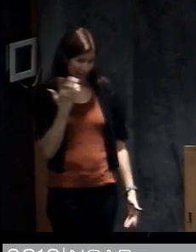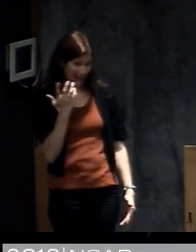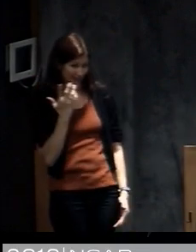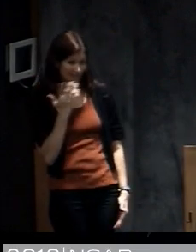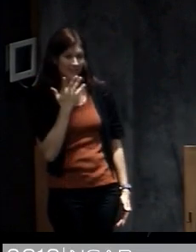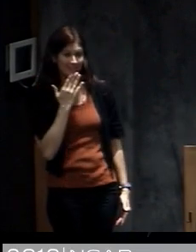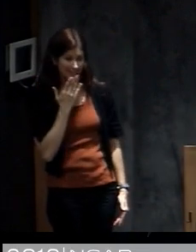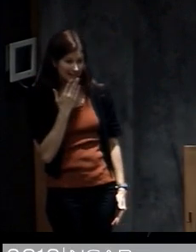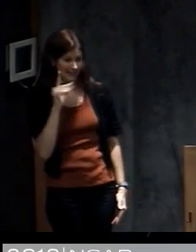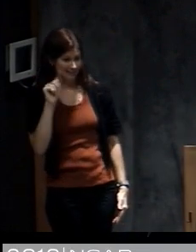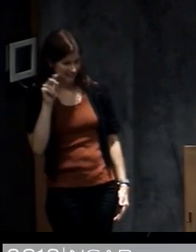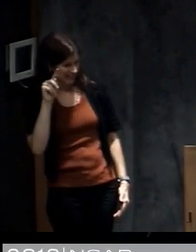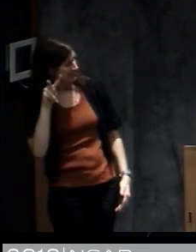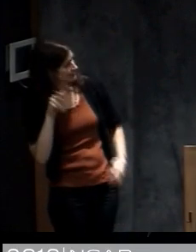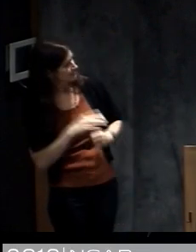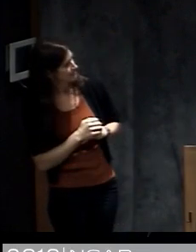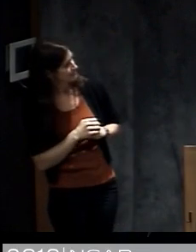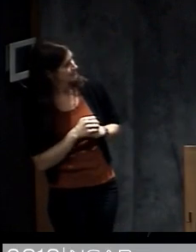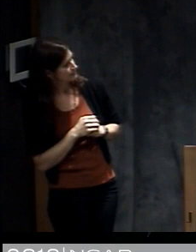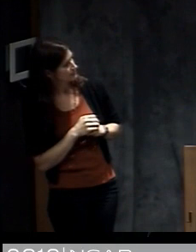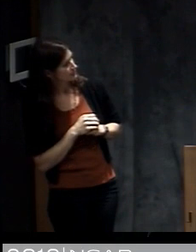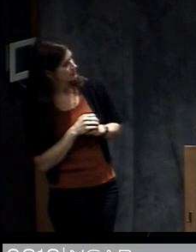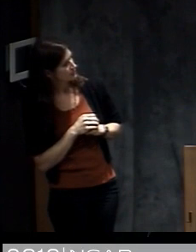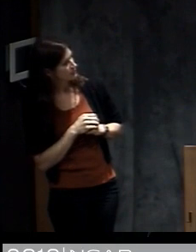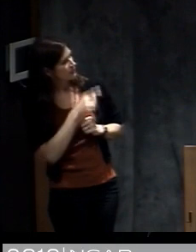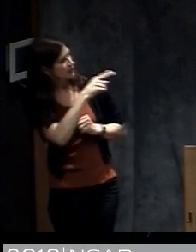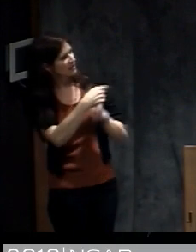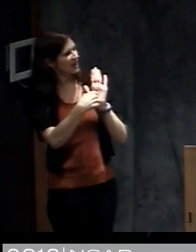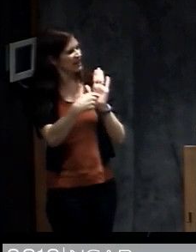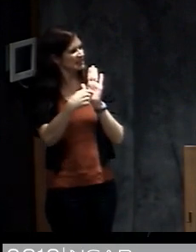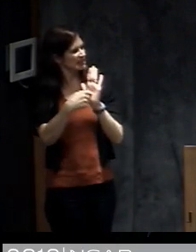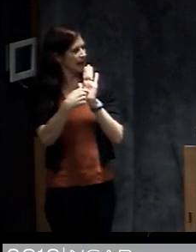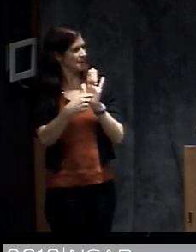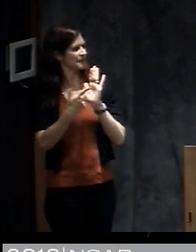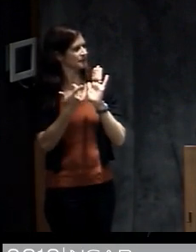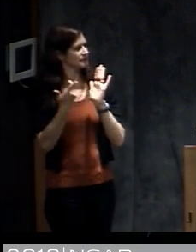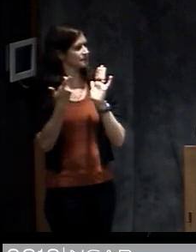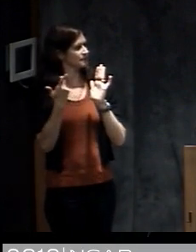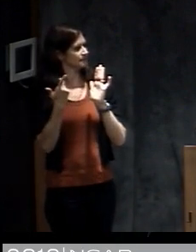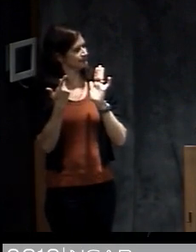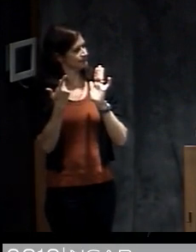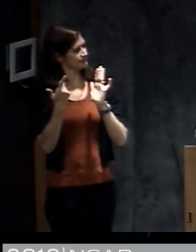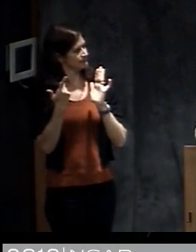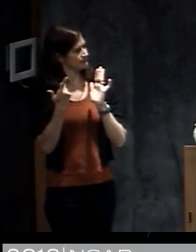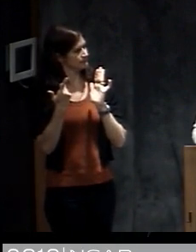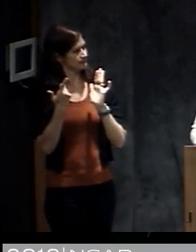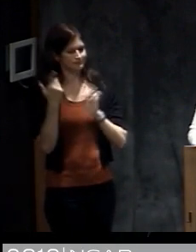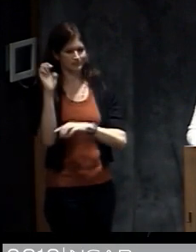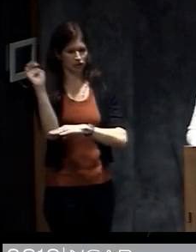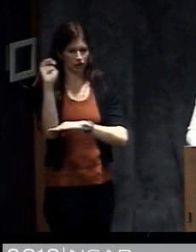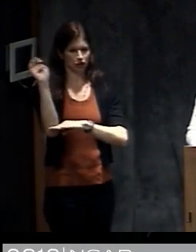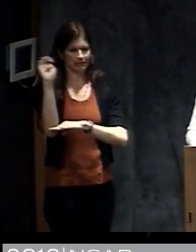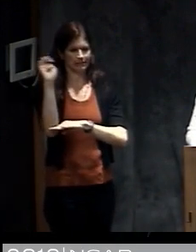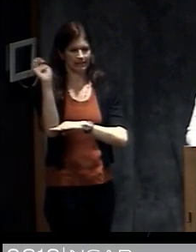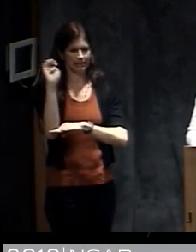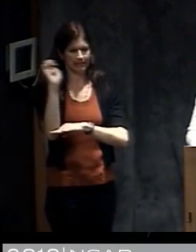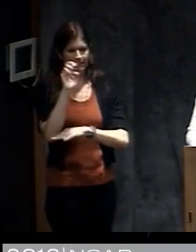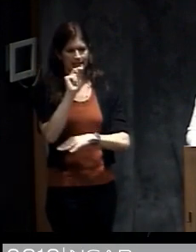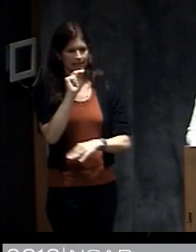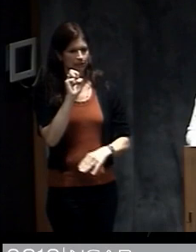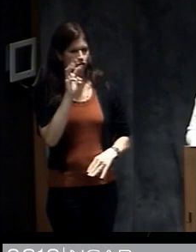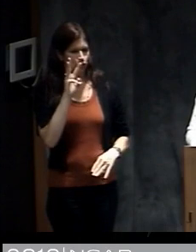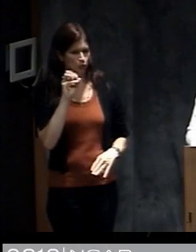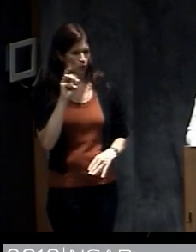And so this shows an example of a broadcast from the emergency operations center in New Orleans. So